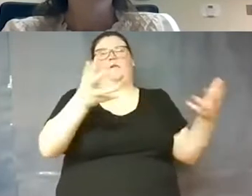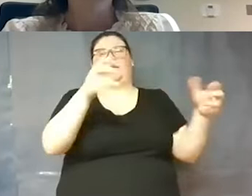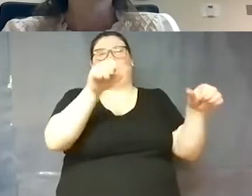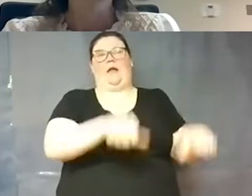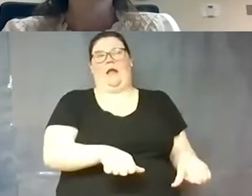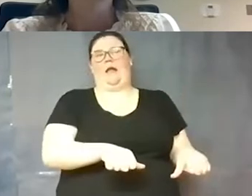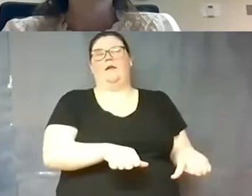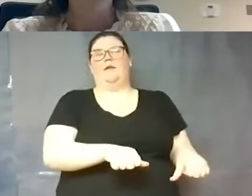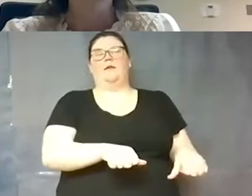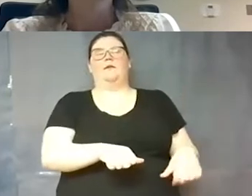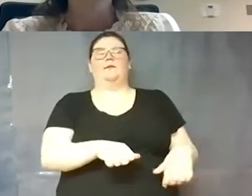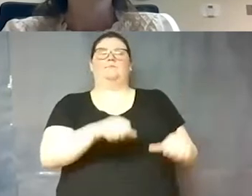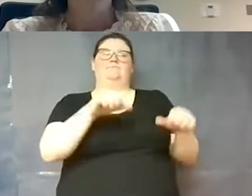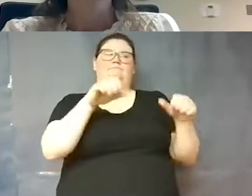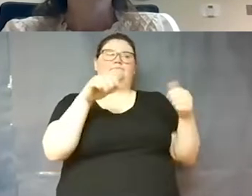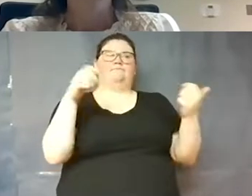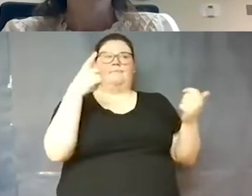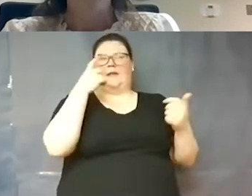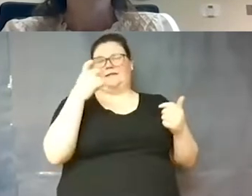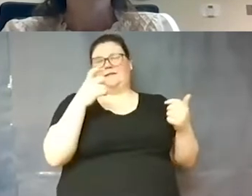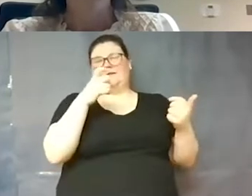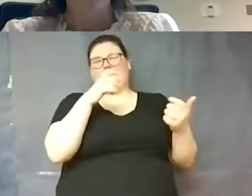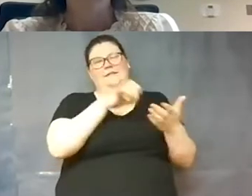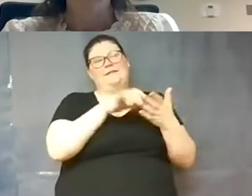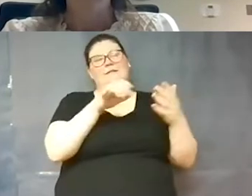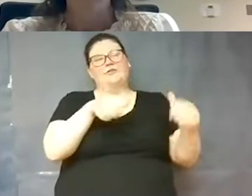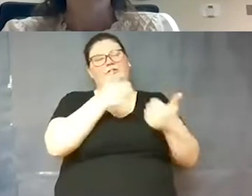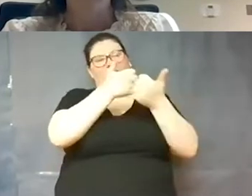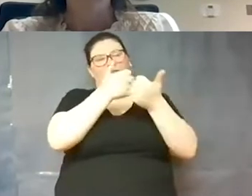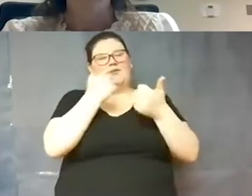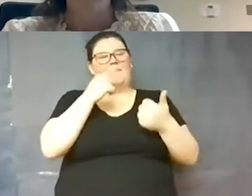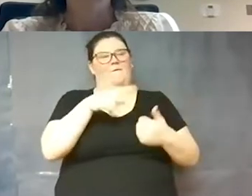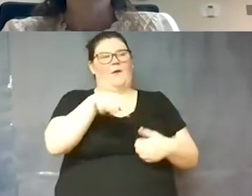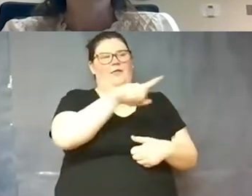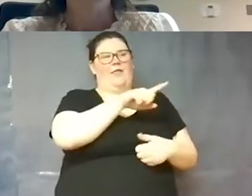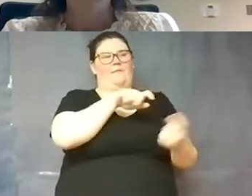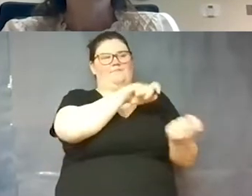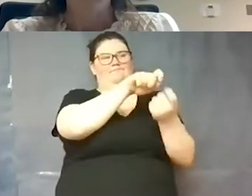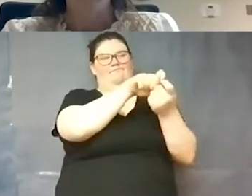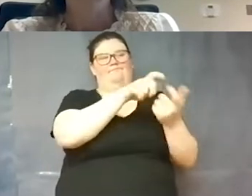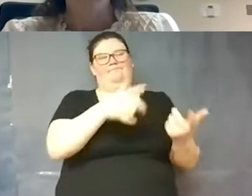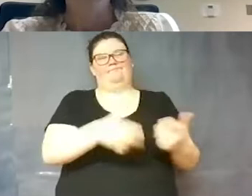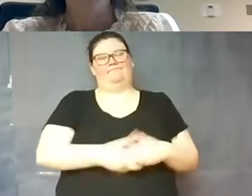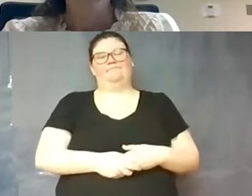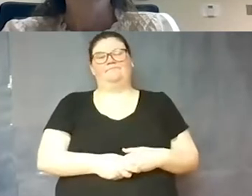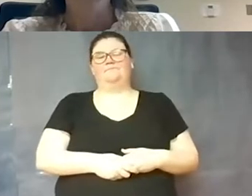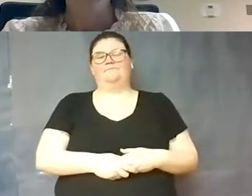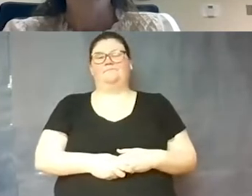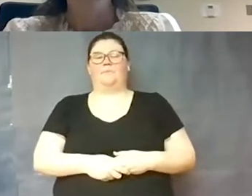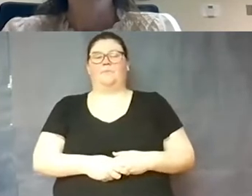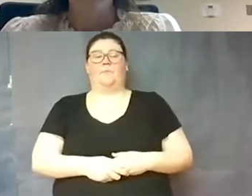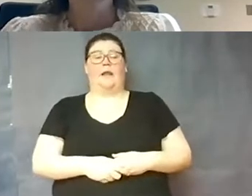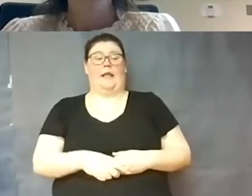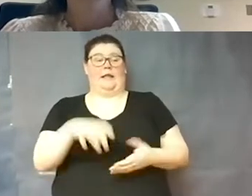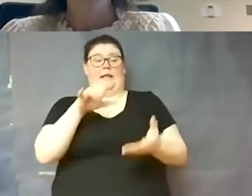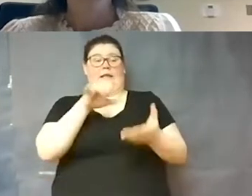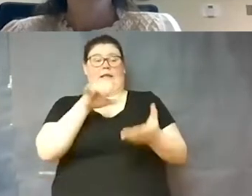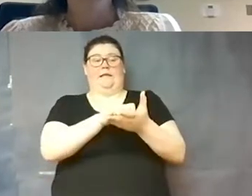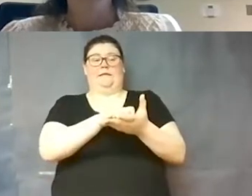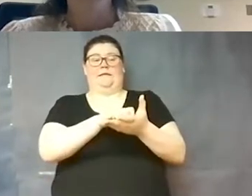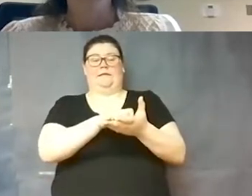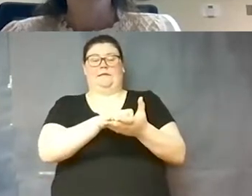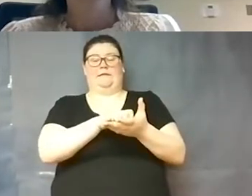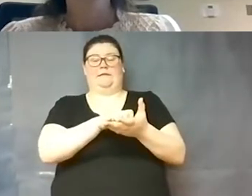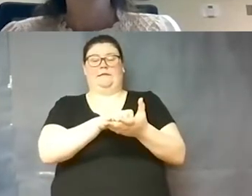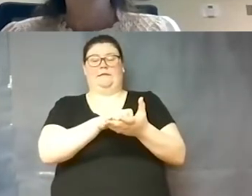this this is challenging uh for them particularly um this uh is a question again back to